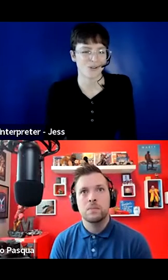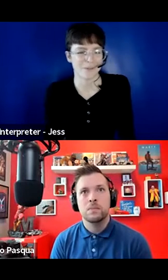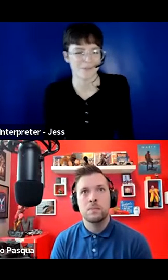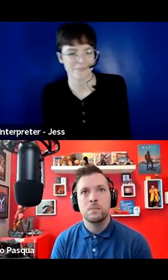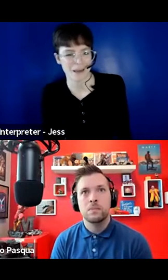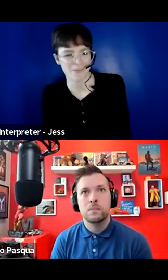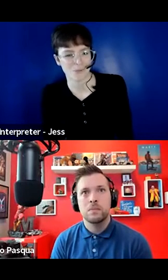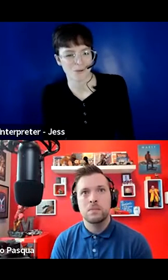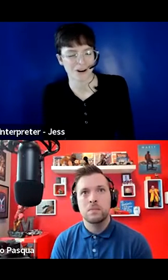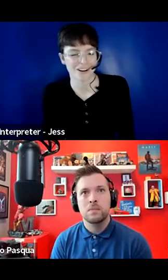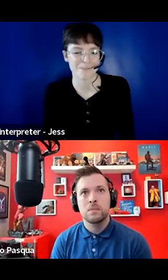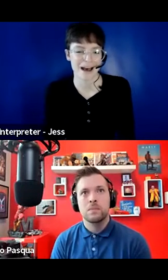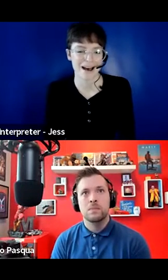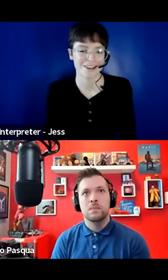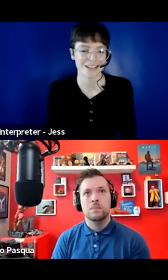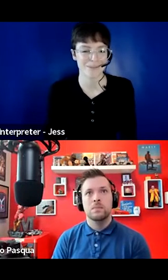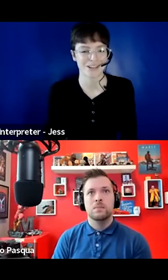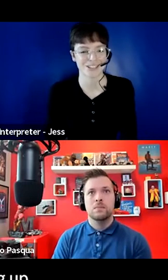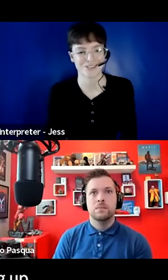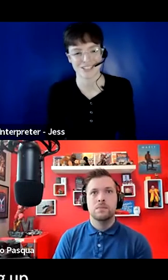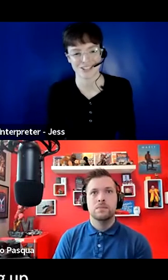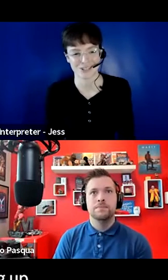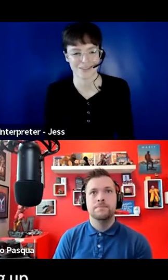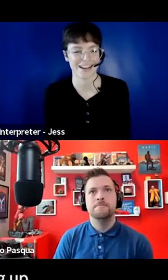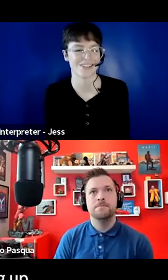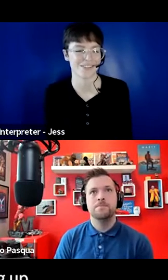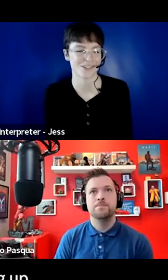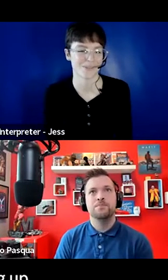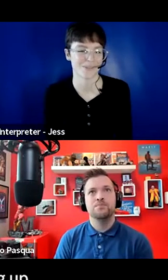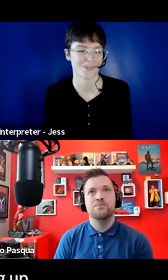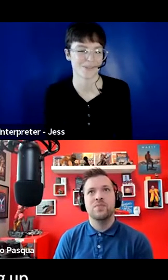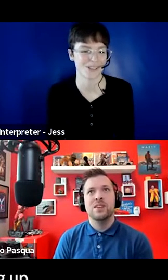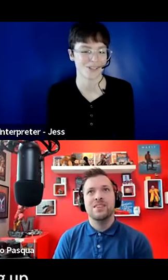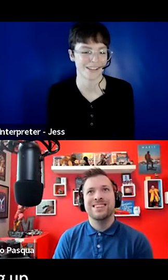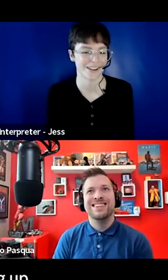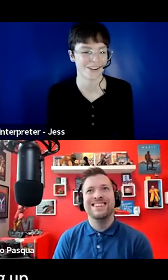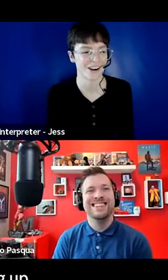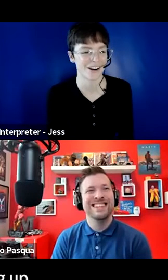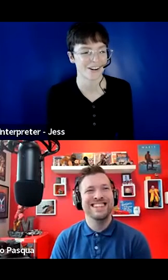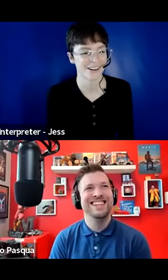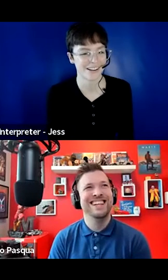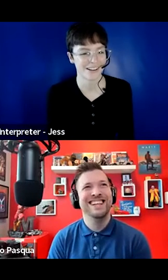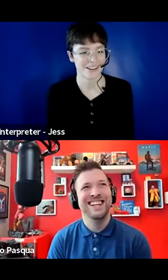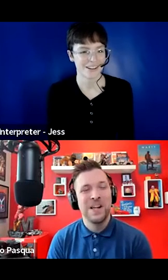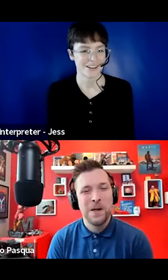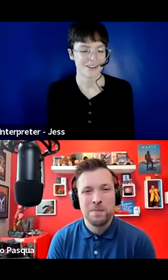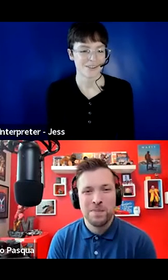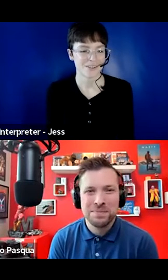there is quite a bit of paperwork piled up here, so excuse me, I do have some catching up to do in that regard.